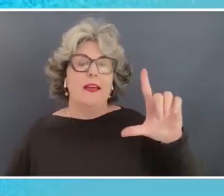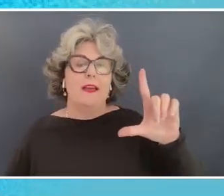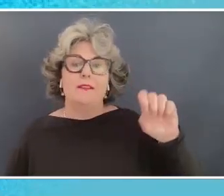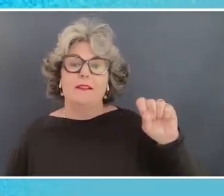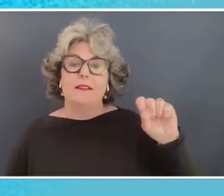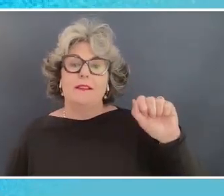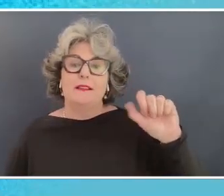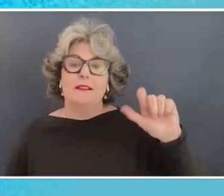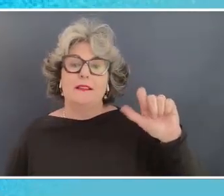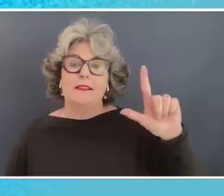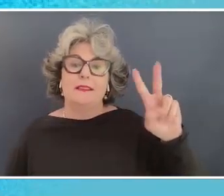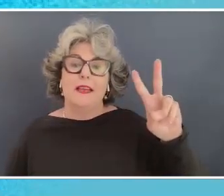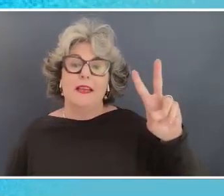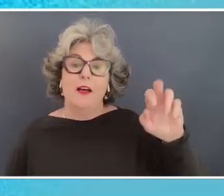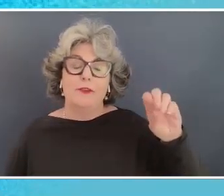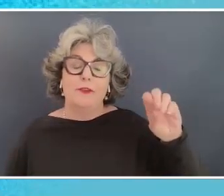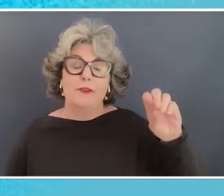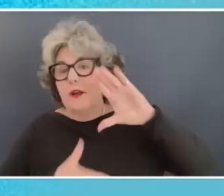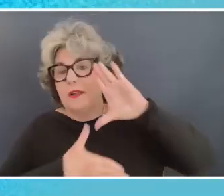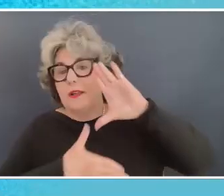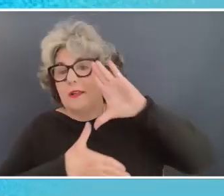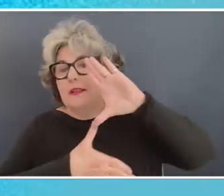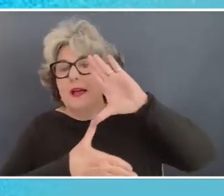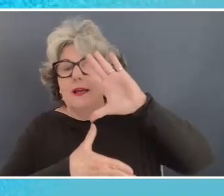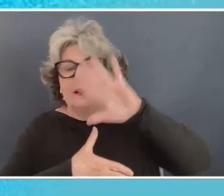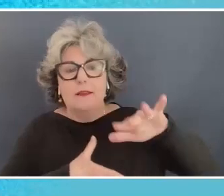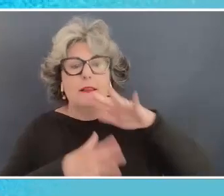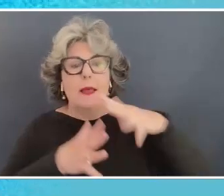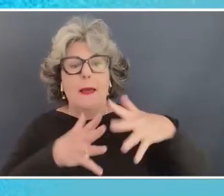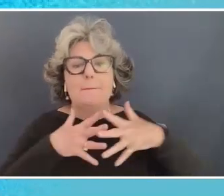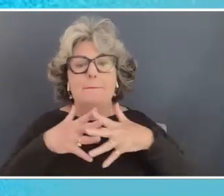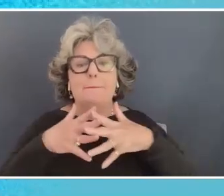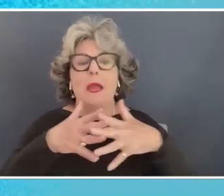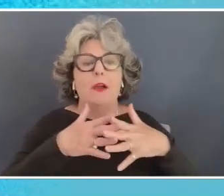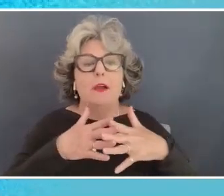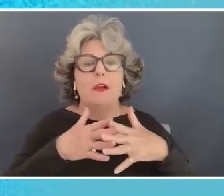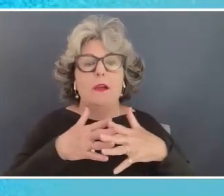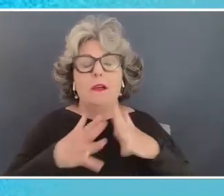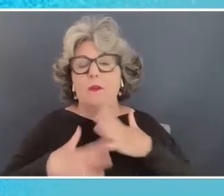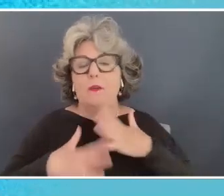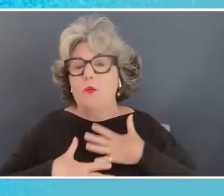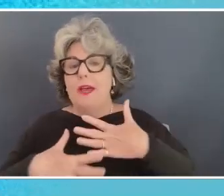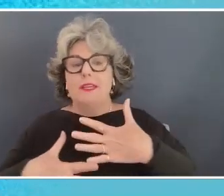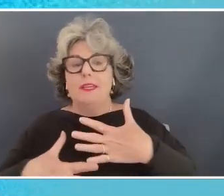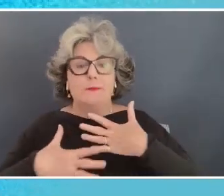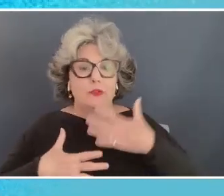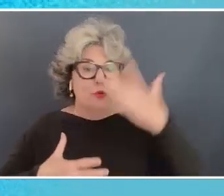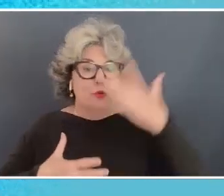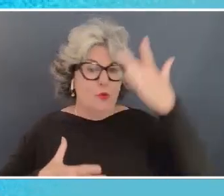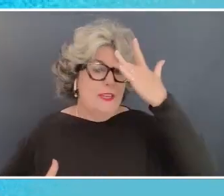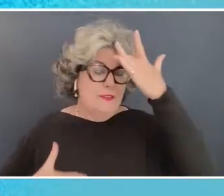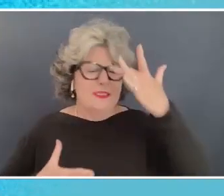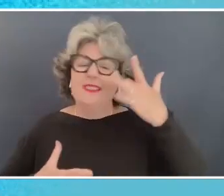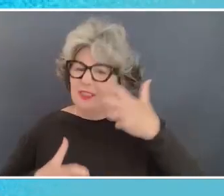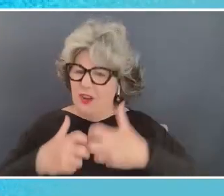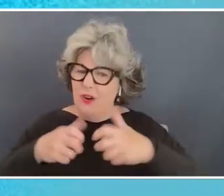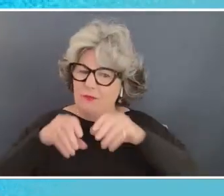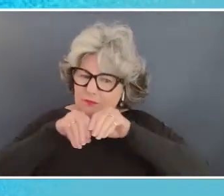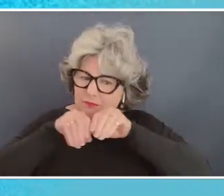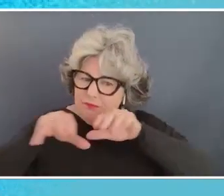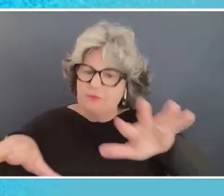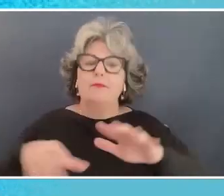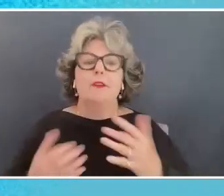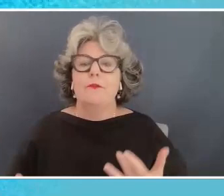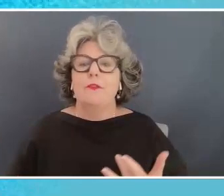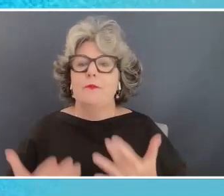countries respiratory illnesses are a massive problem from burning smoke and